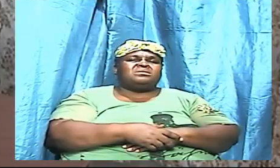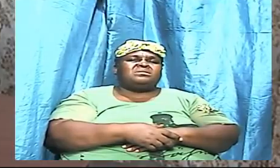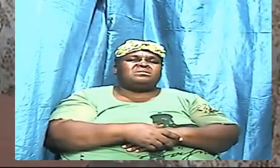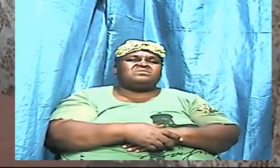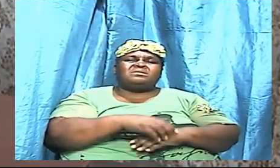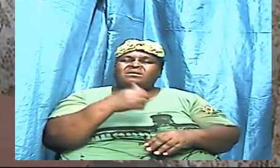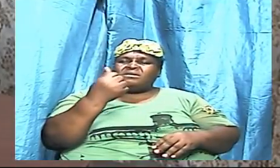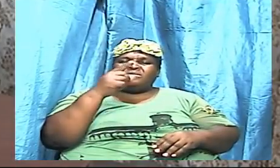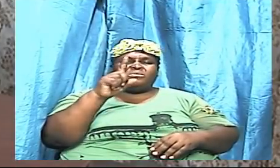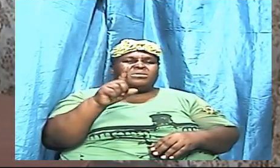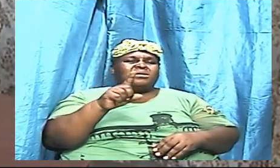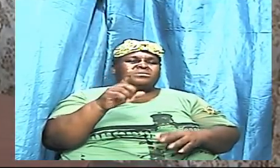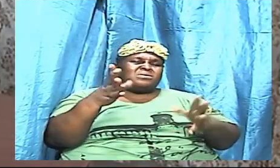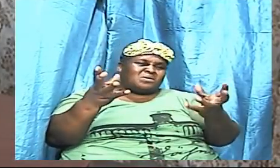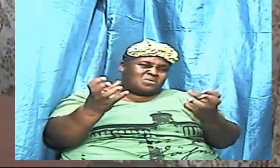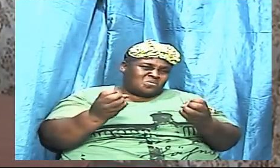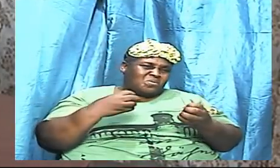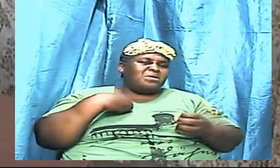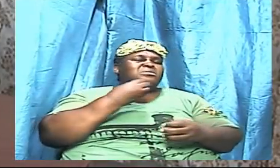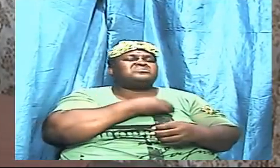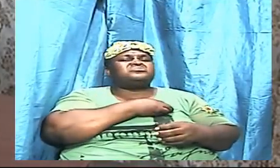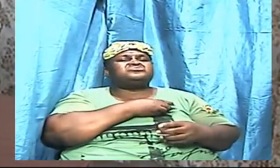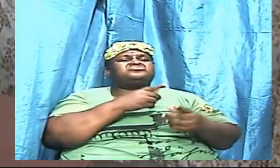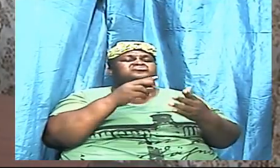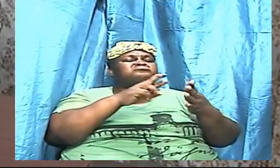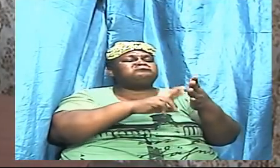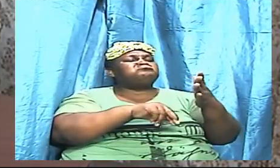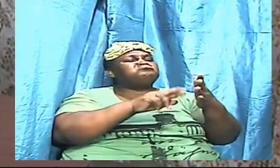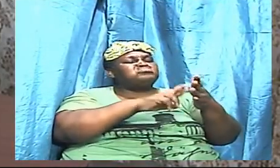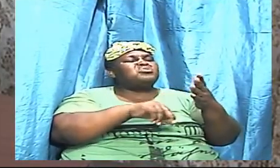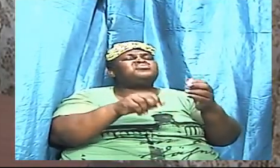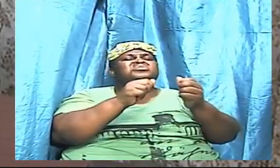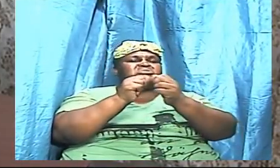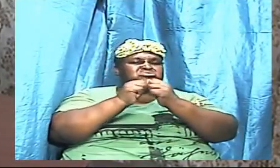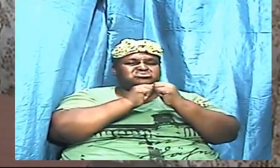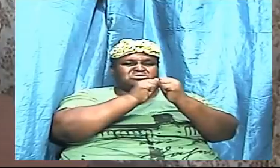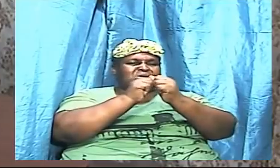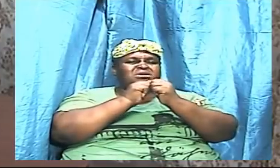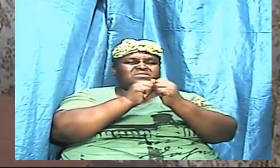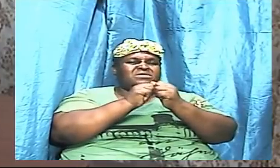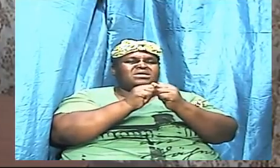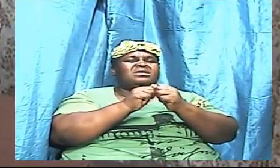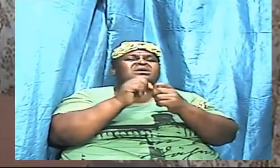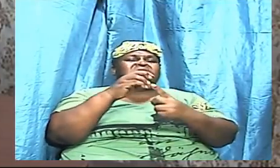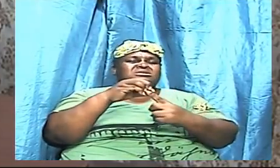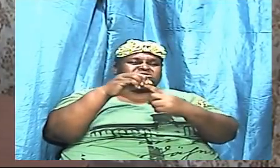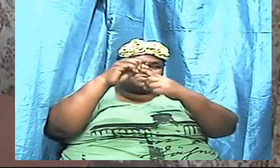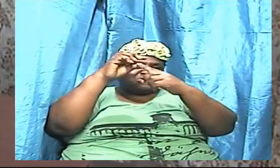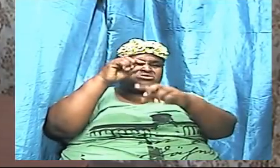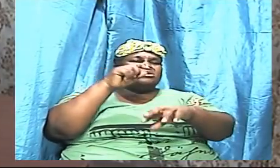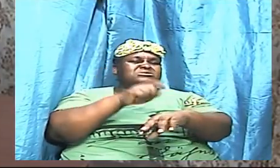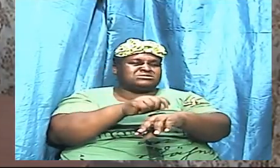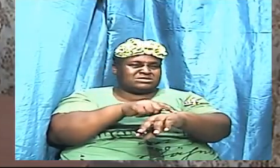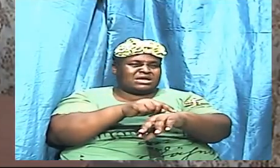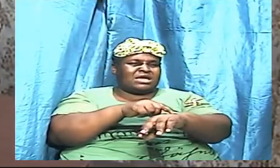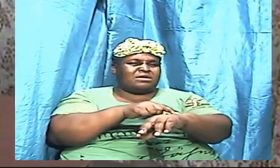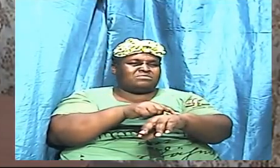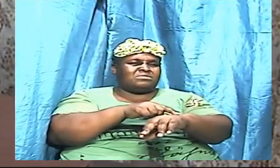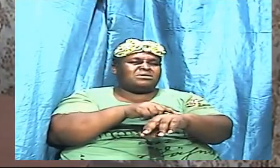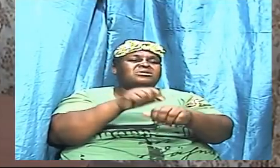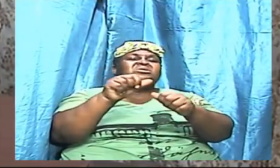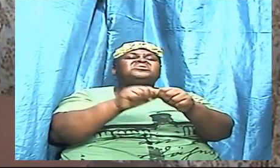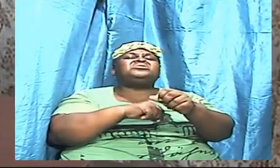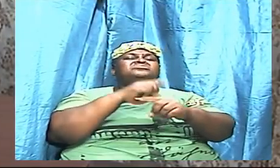us to do it together that means at a particular point in each day